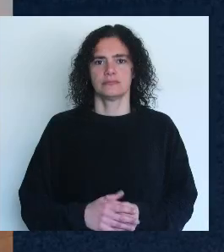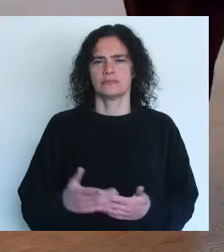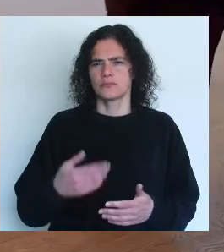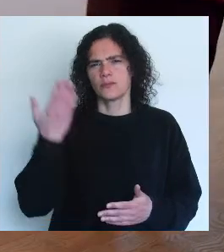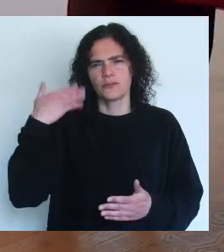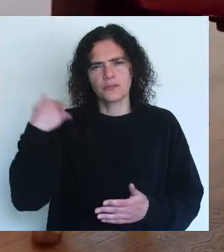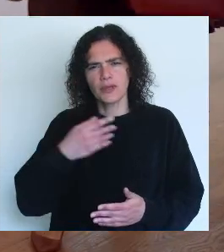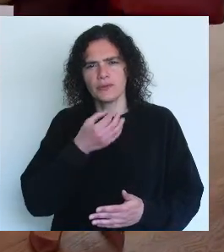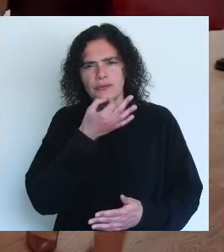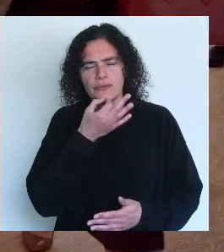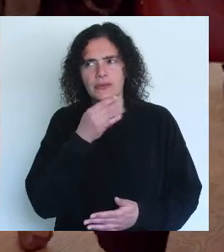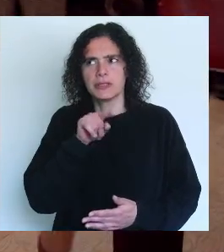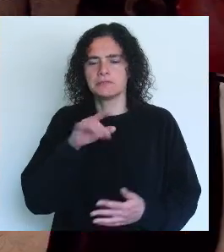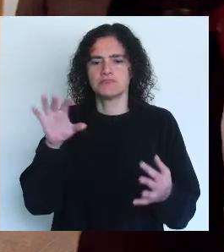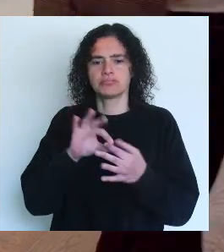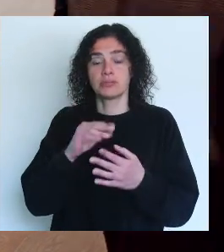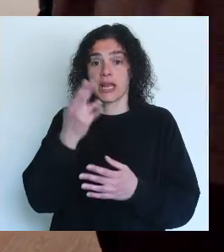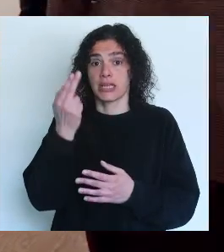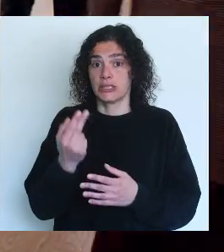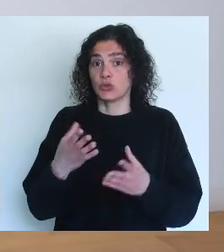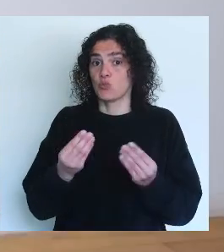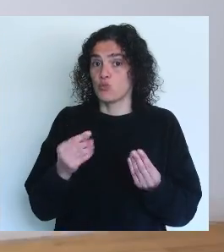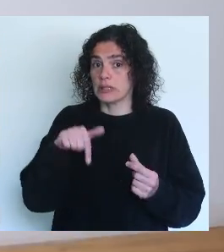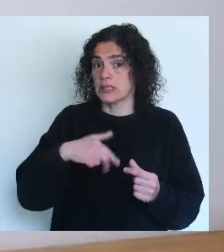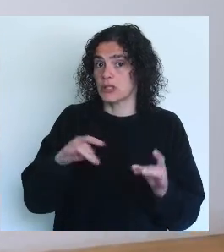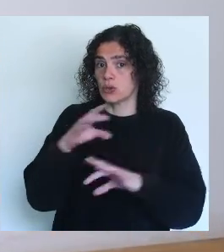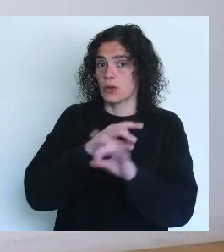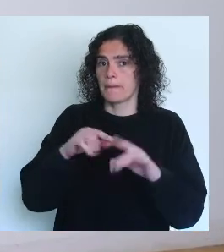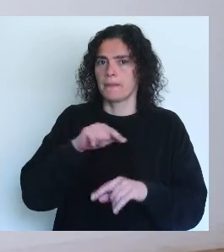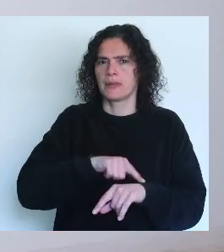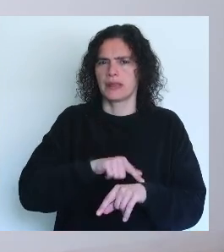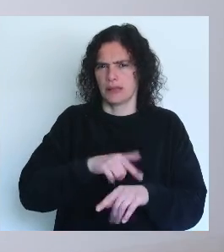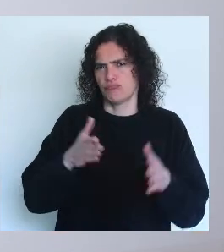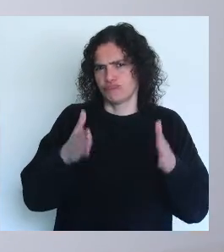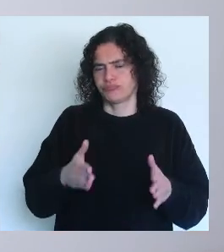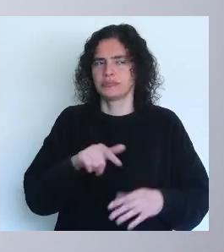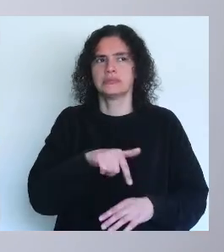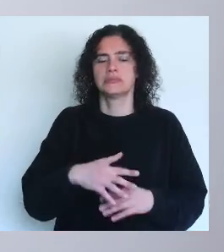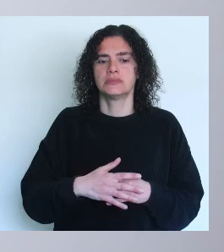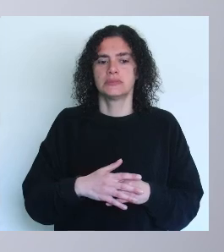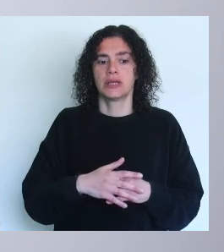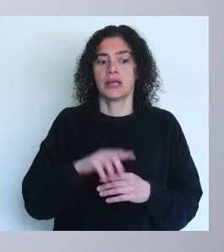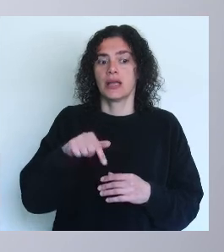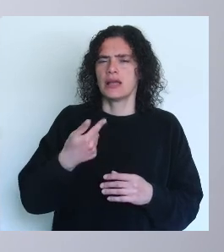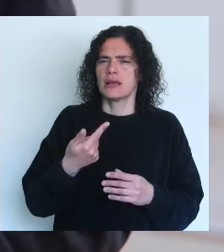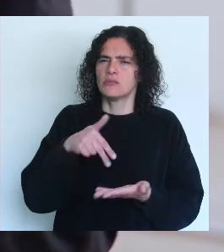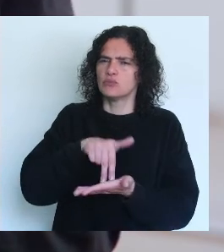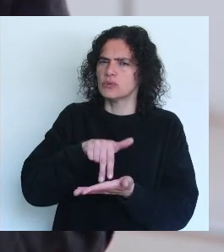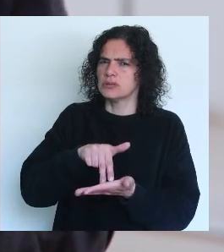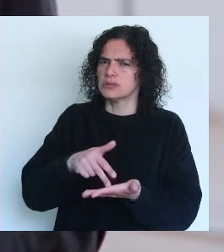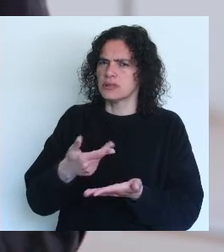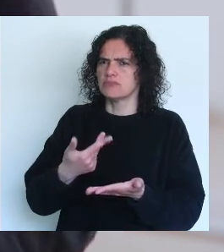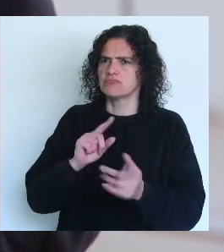I was mentioning earlier that the many artists in Europe from this moment of time were either taking a